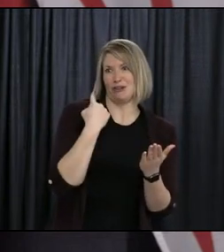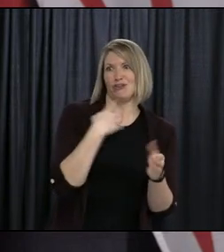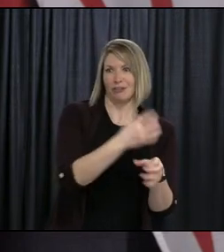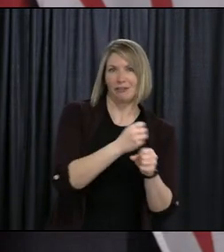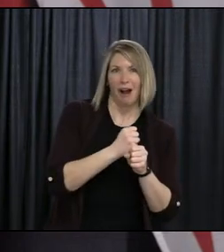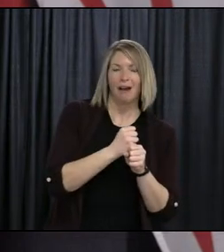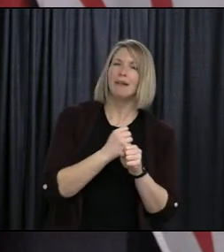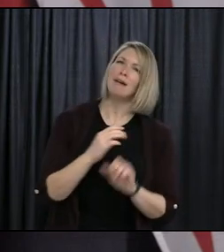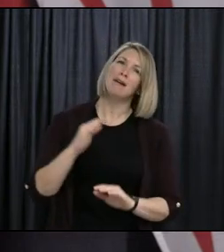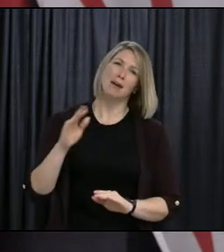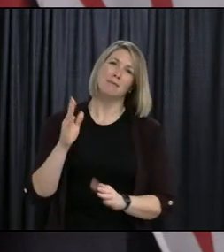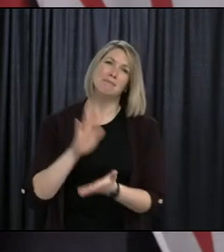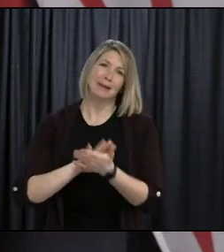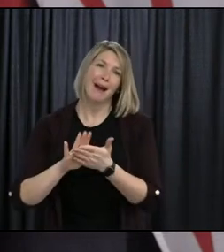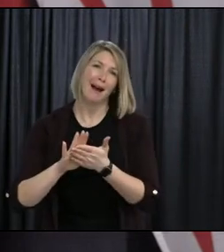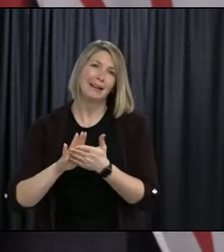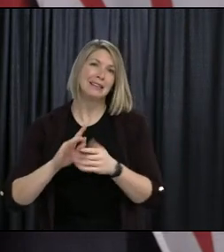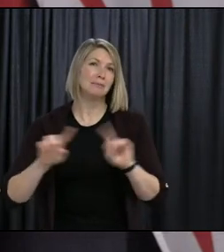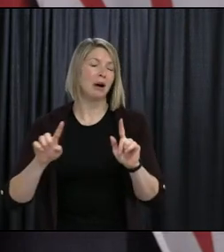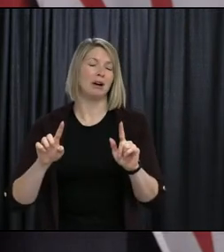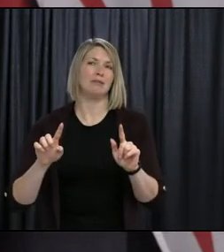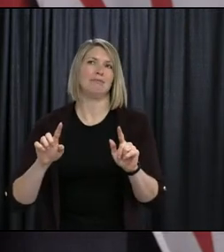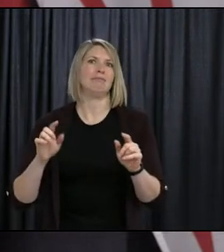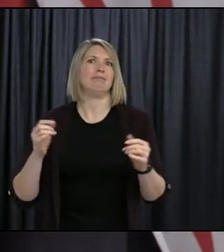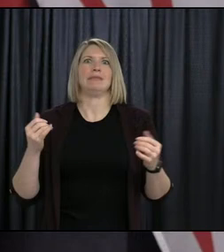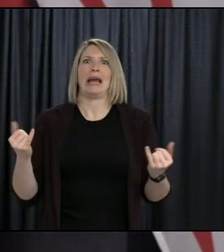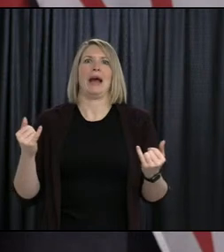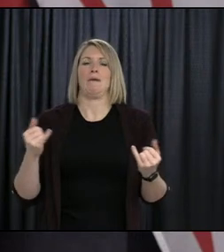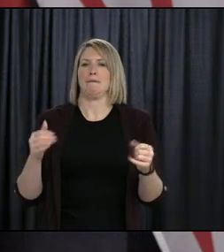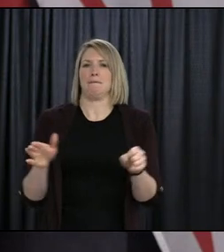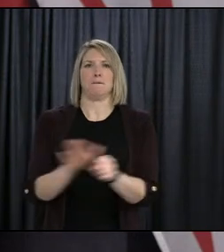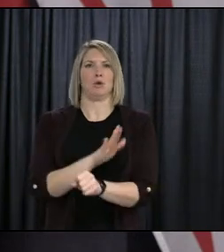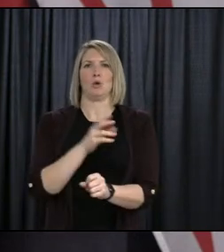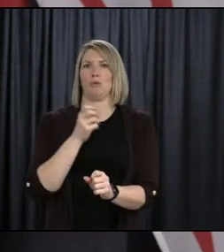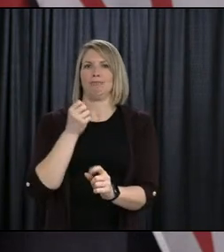part because of the pandemic and a higher global demand,